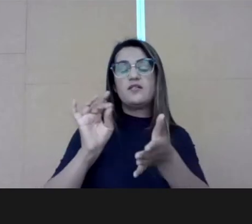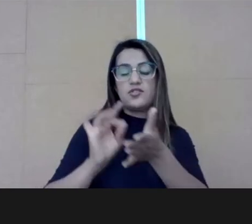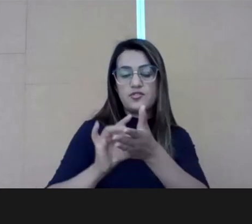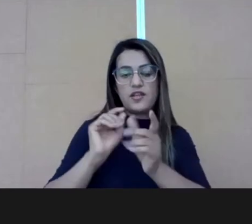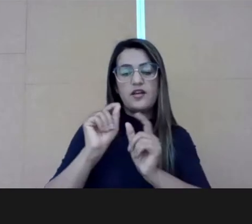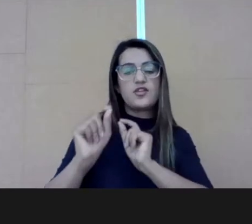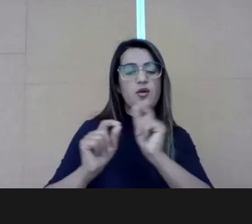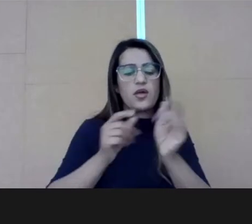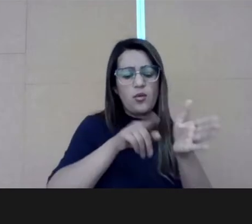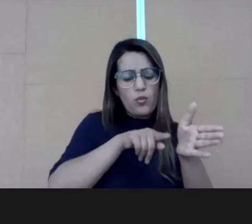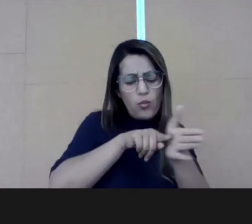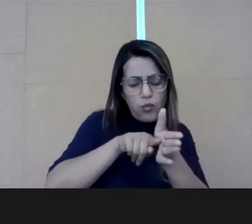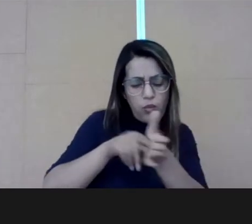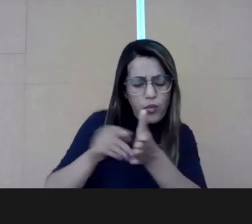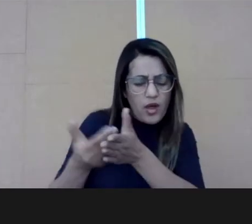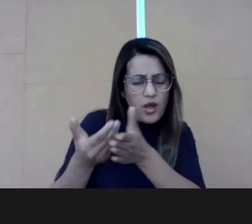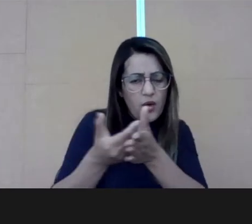level.